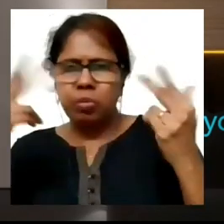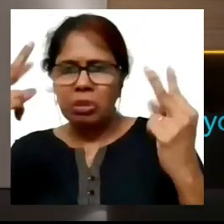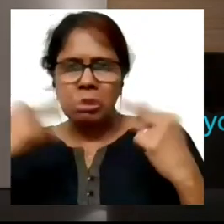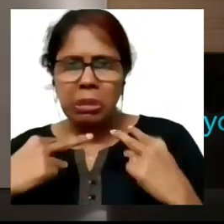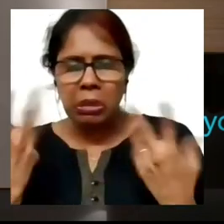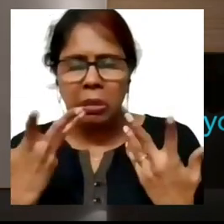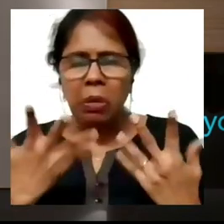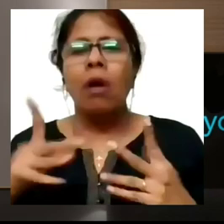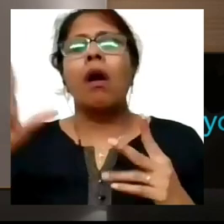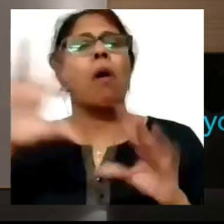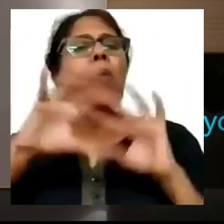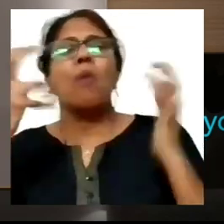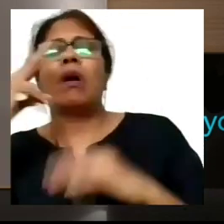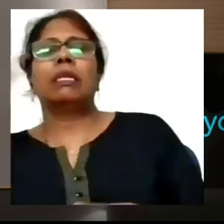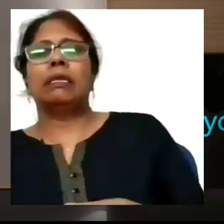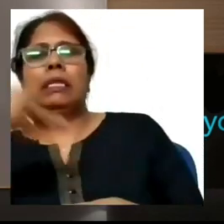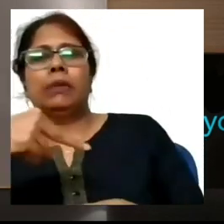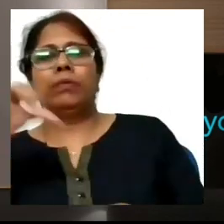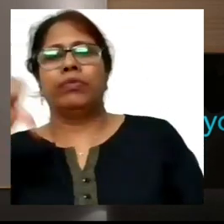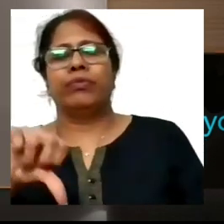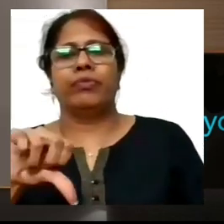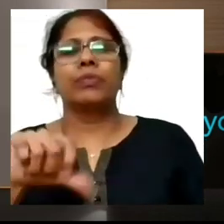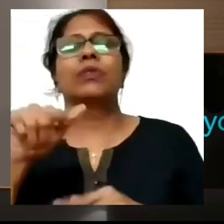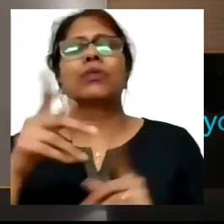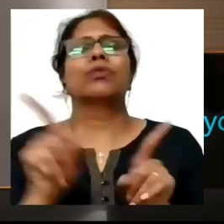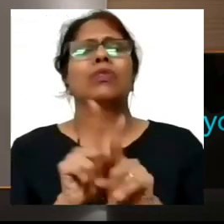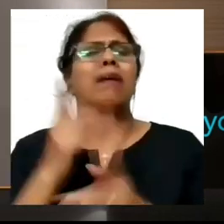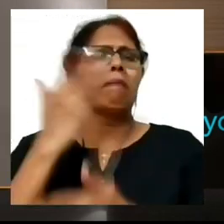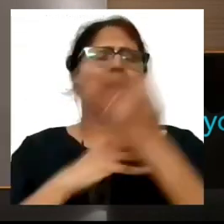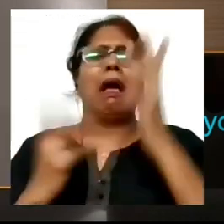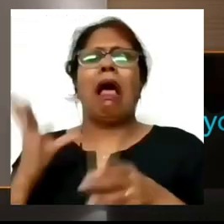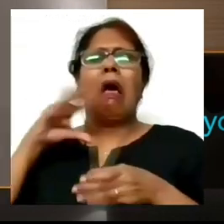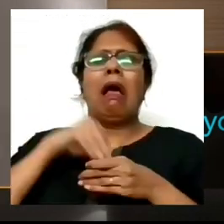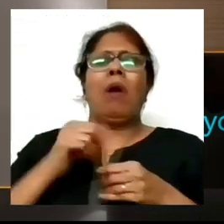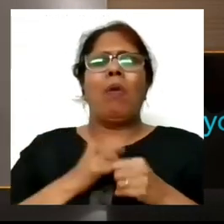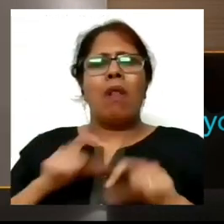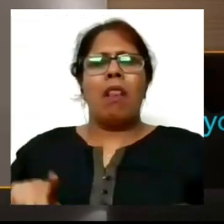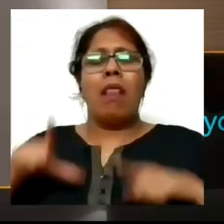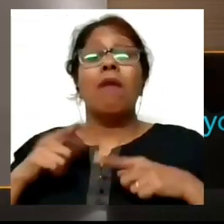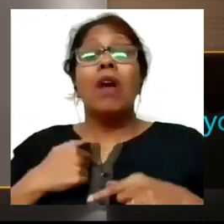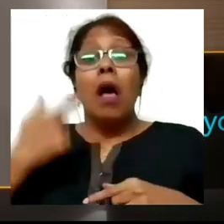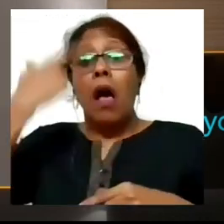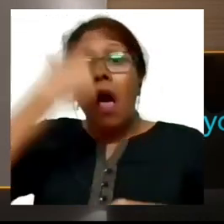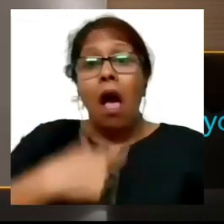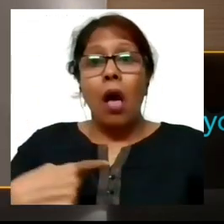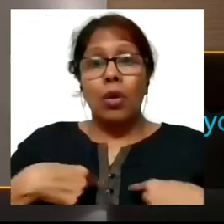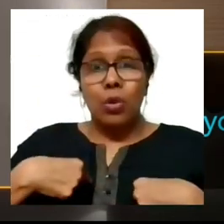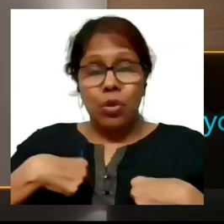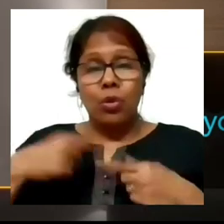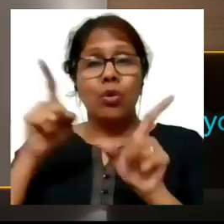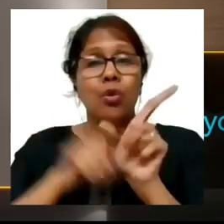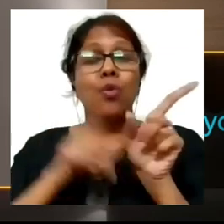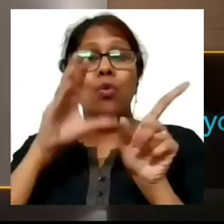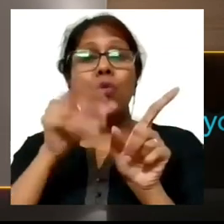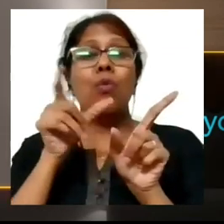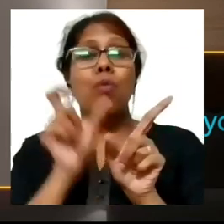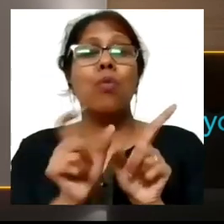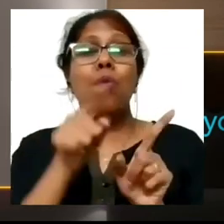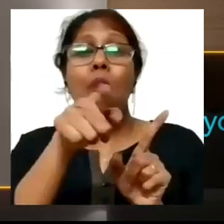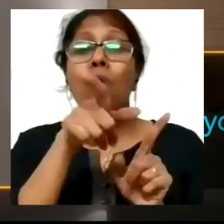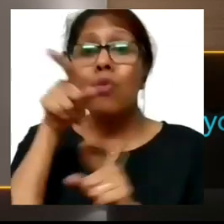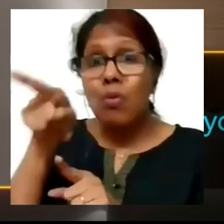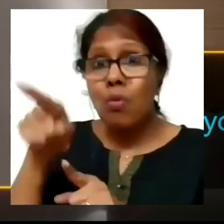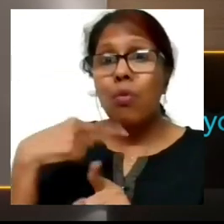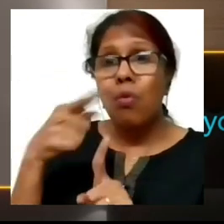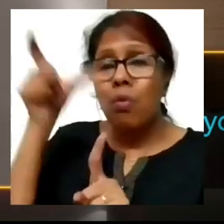to accept them they are just a part of you they are not you you are a lot more than you know all those things that are wrong